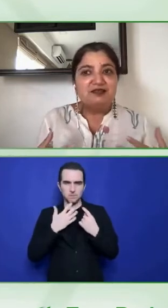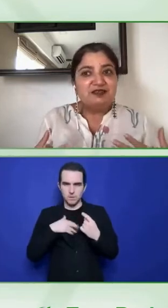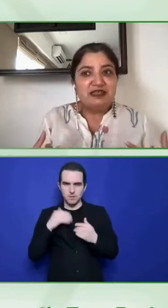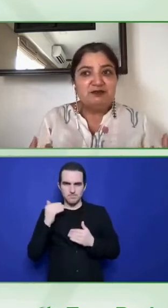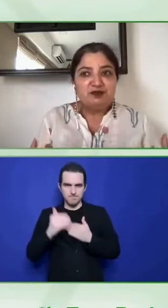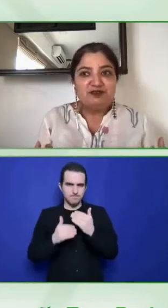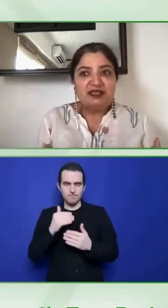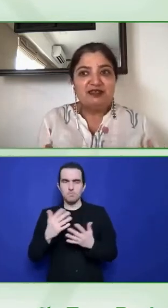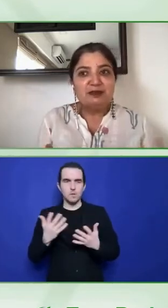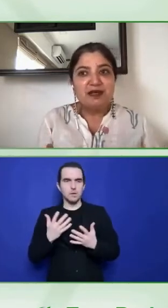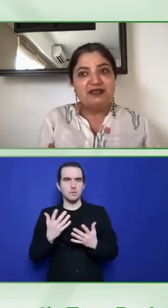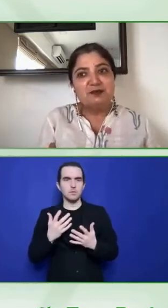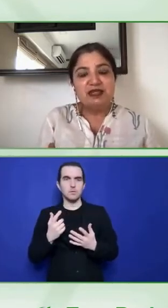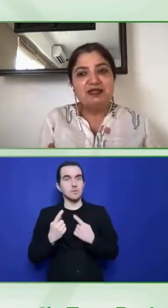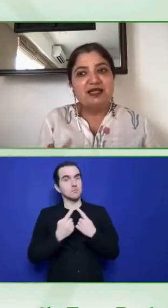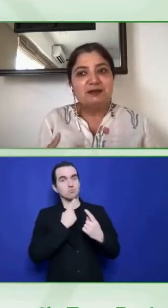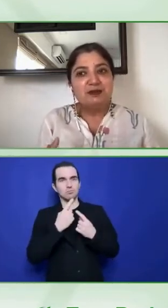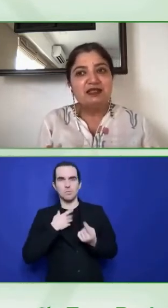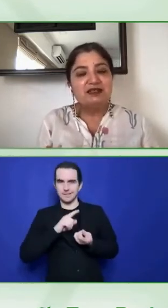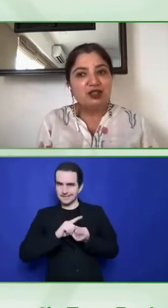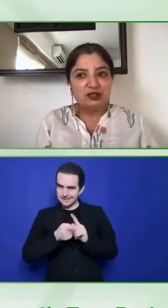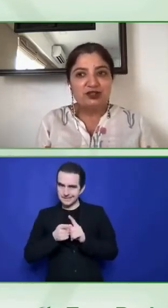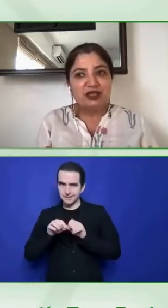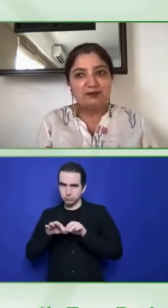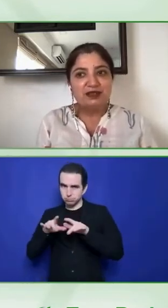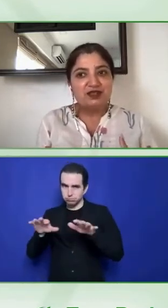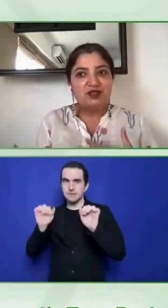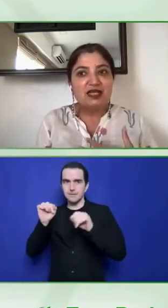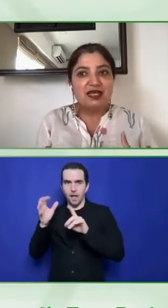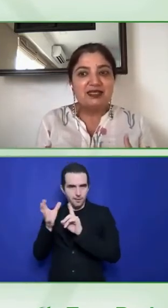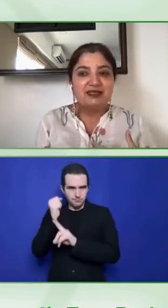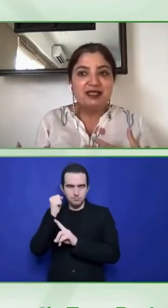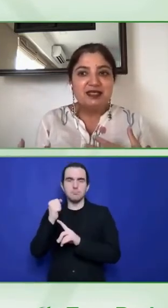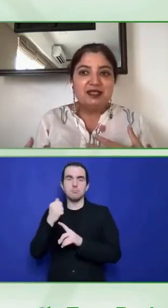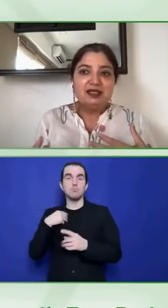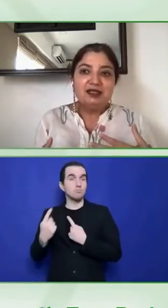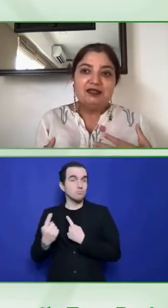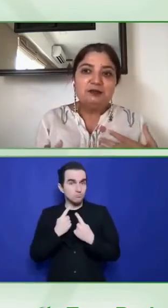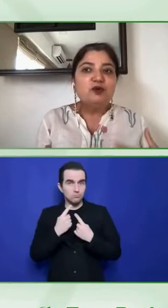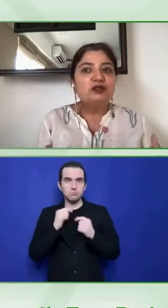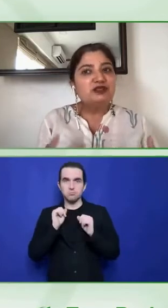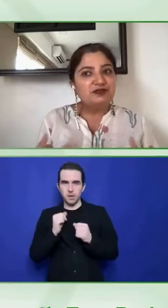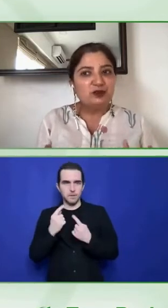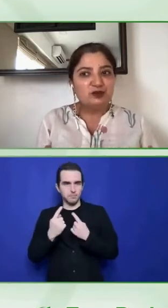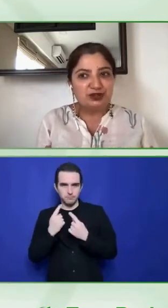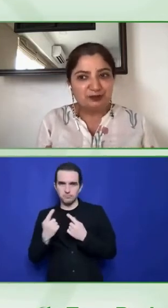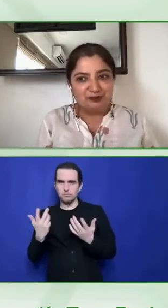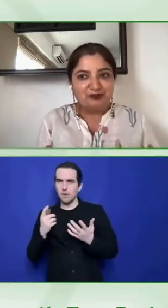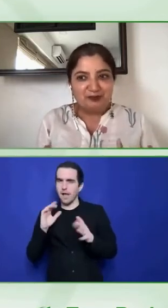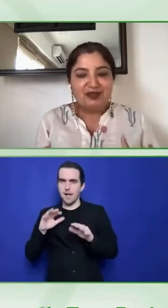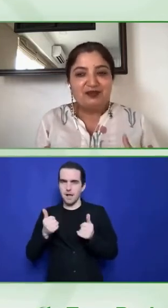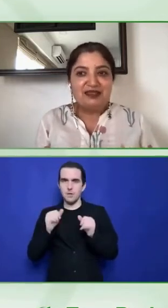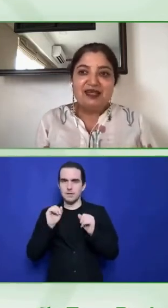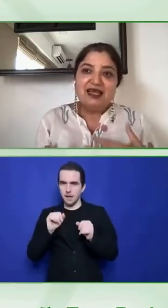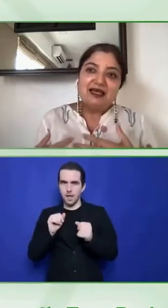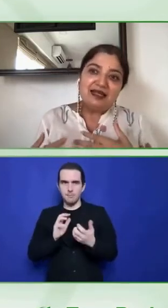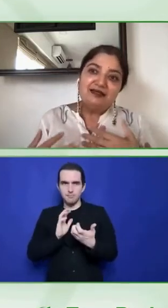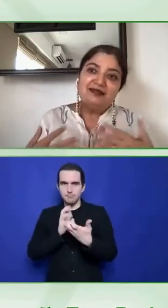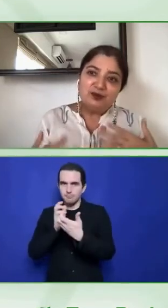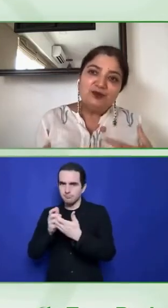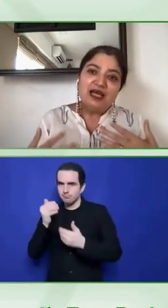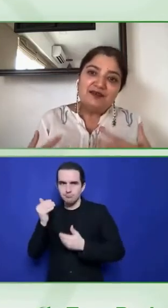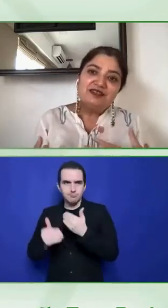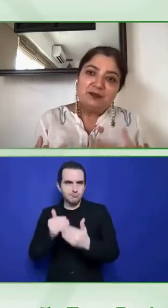but I seem to find that the pandemic has made technology companies realize the importance of inclusion. Right.